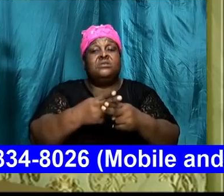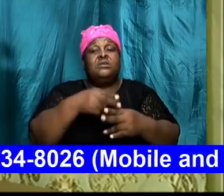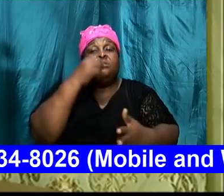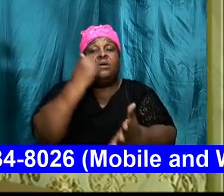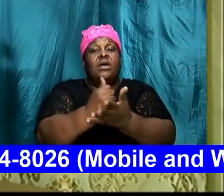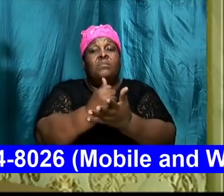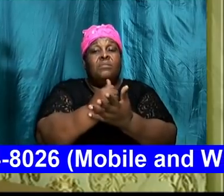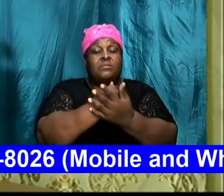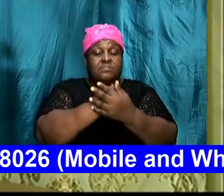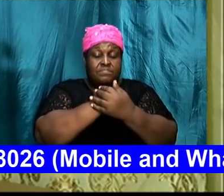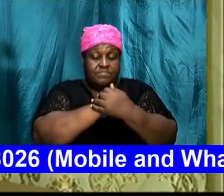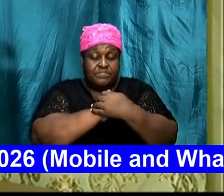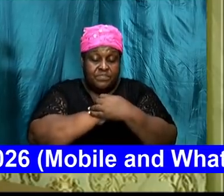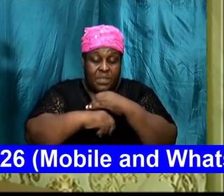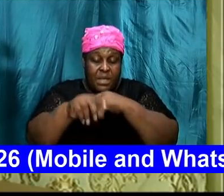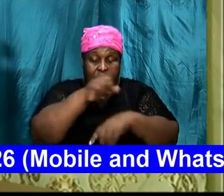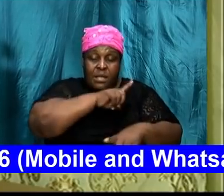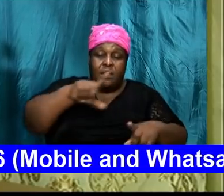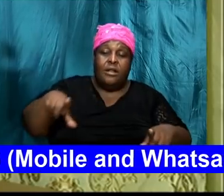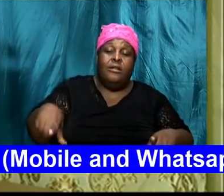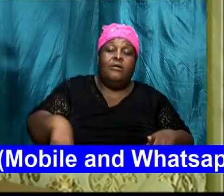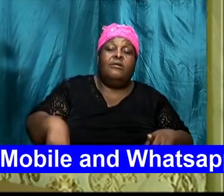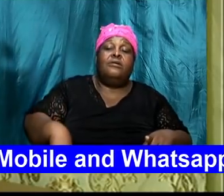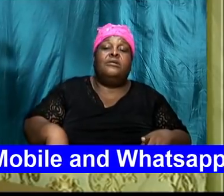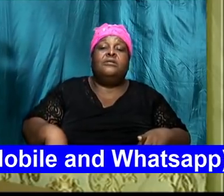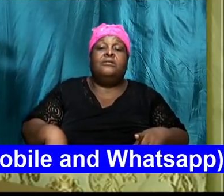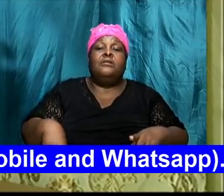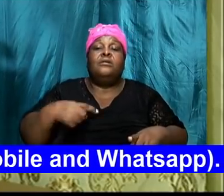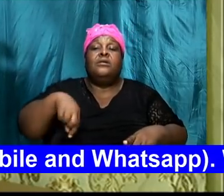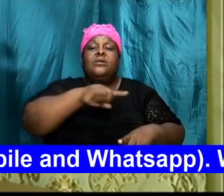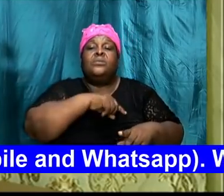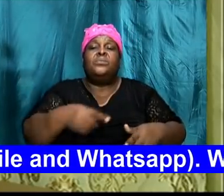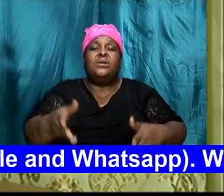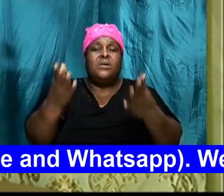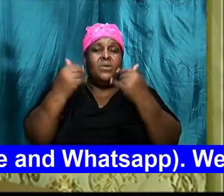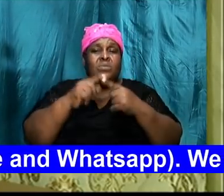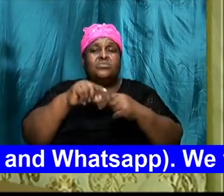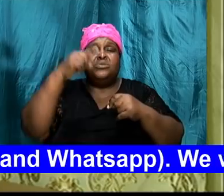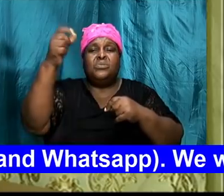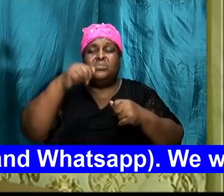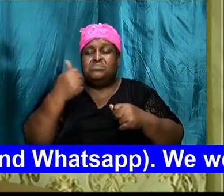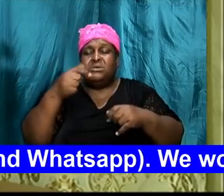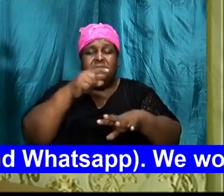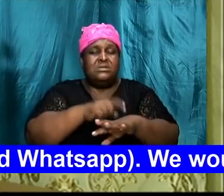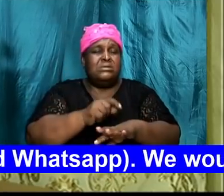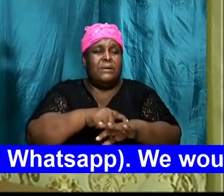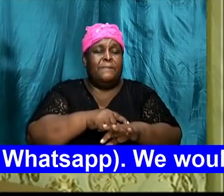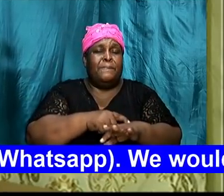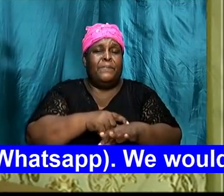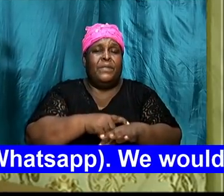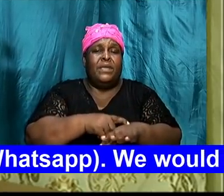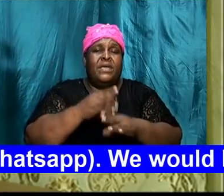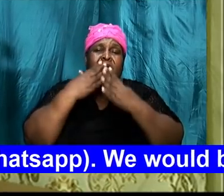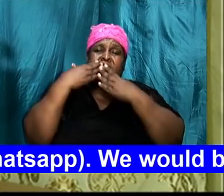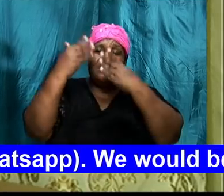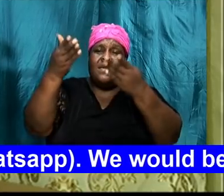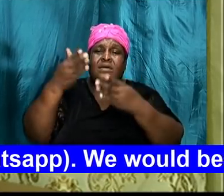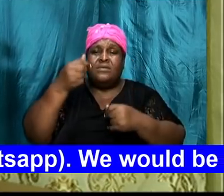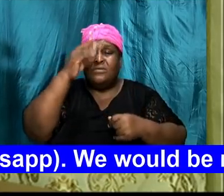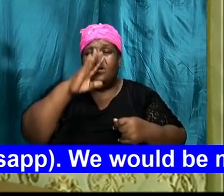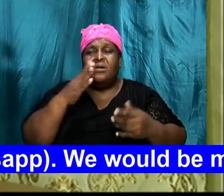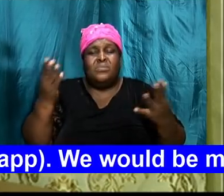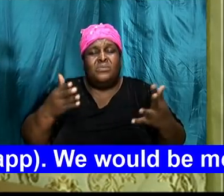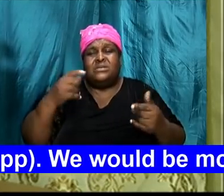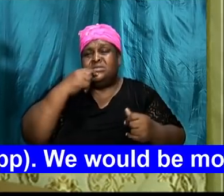just bow your head Lord we come to you another time and we thank you God for what was